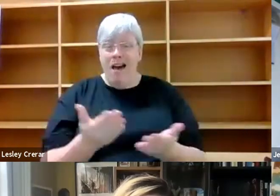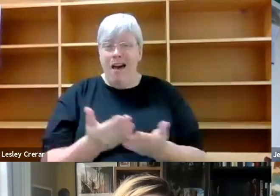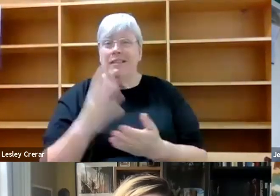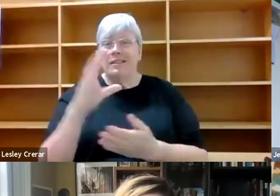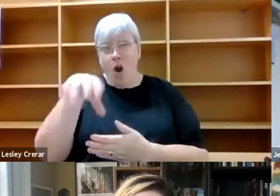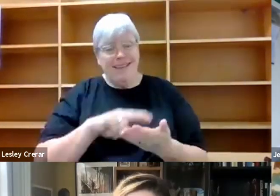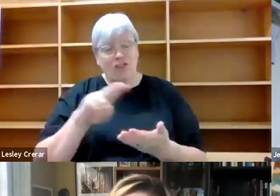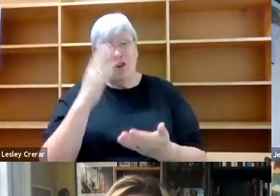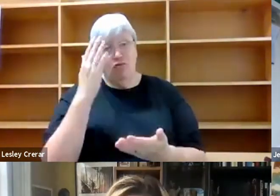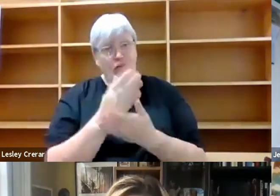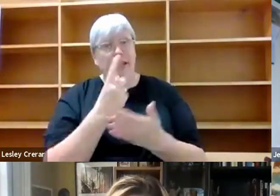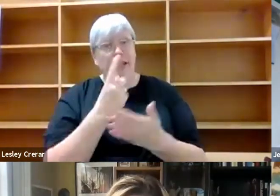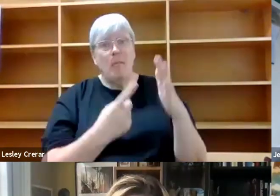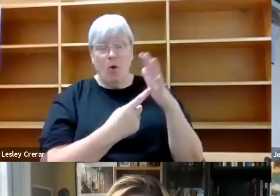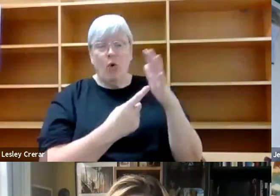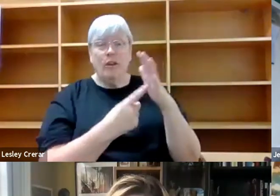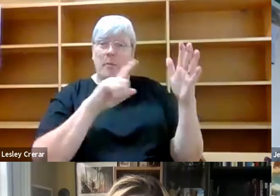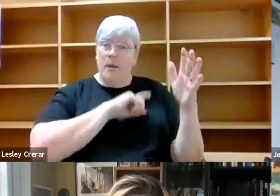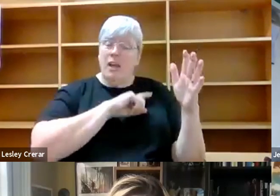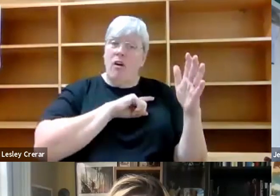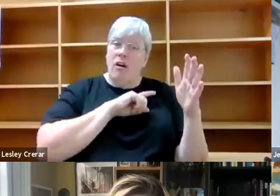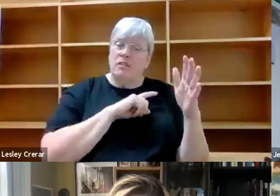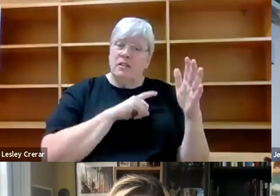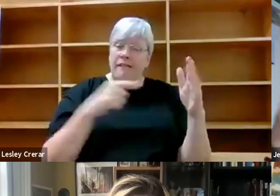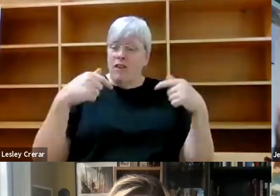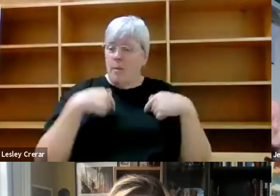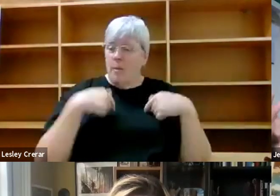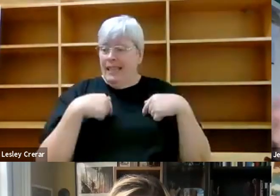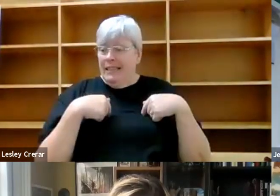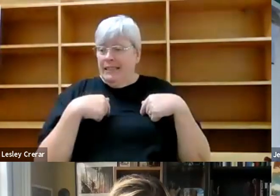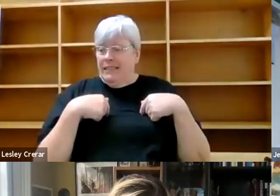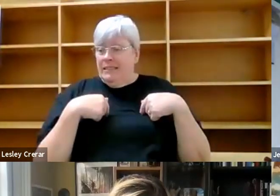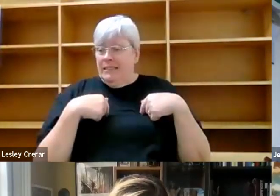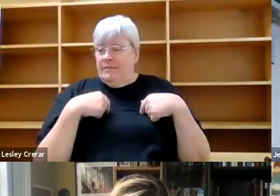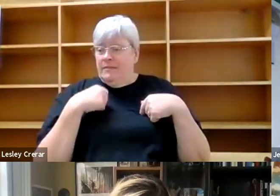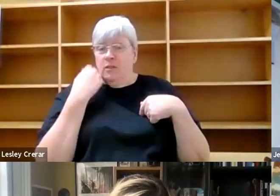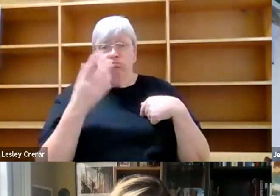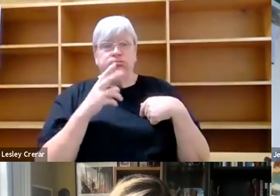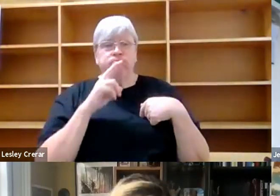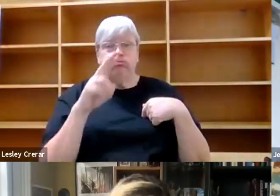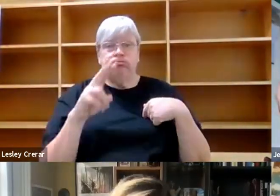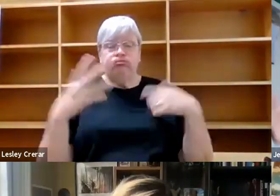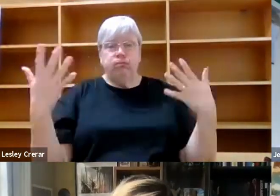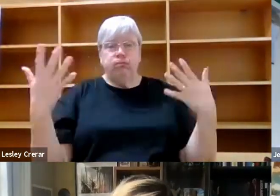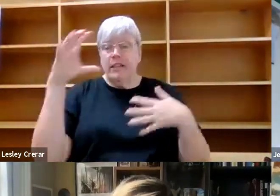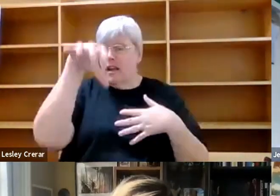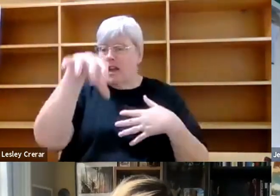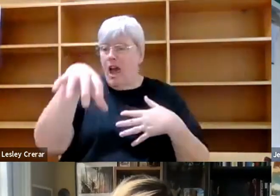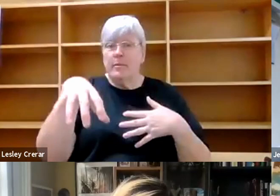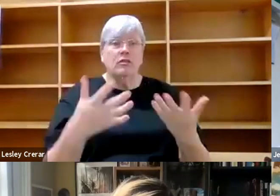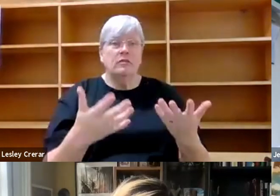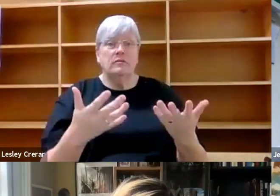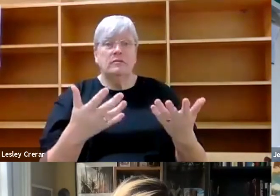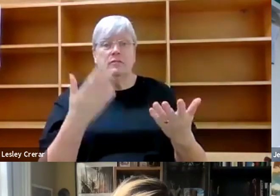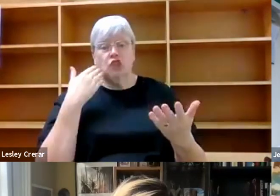because, um, you know, for me, I, I've basically always lived in like big capital cities, and until recently I just moved. And,